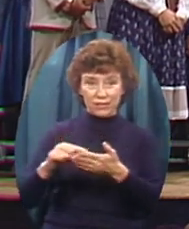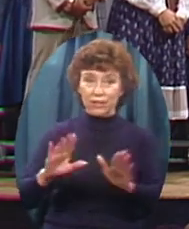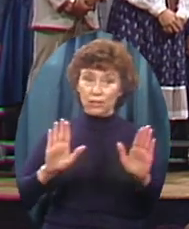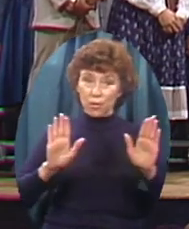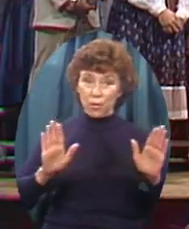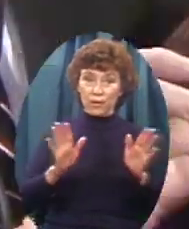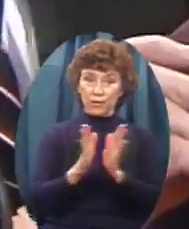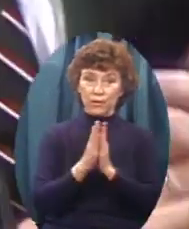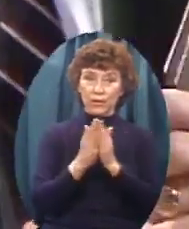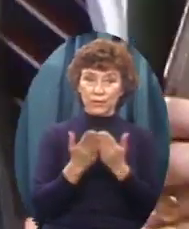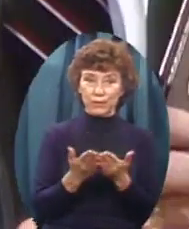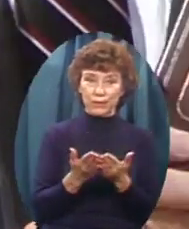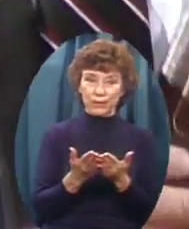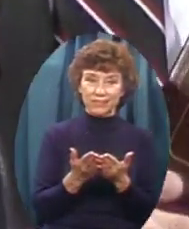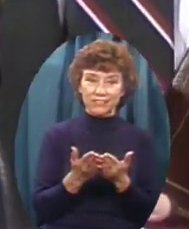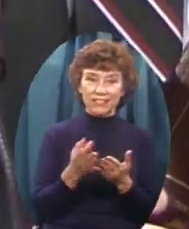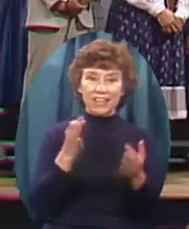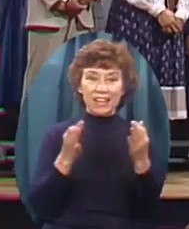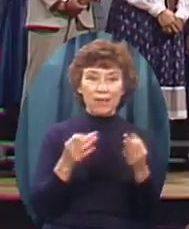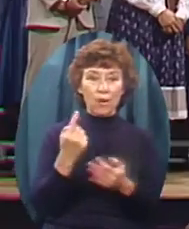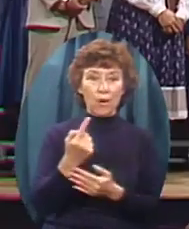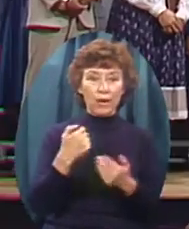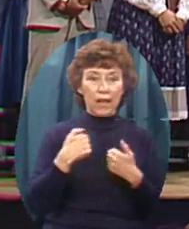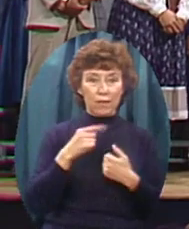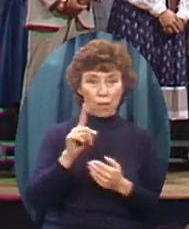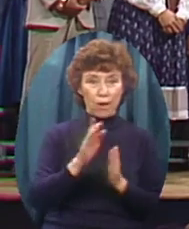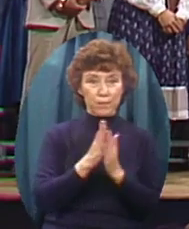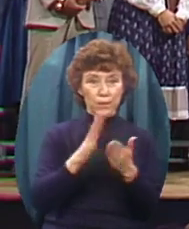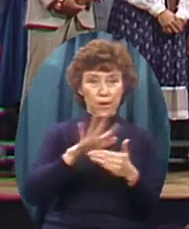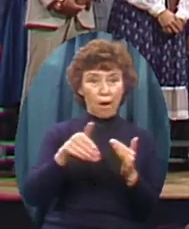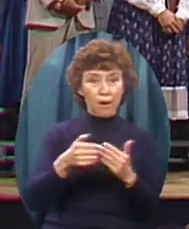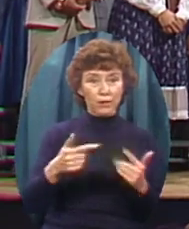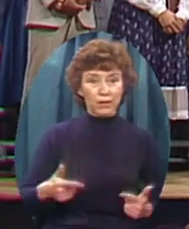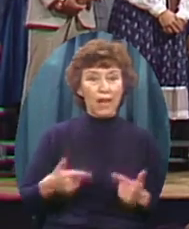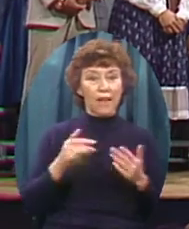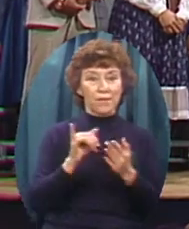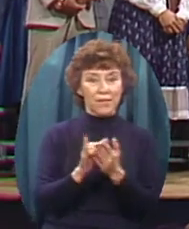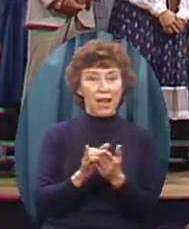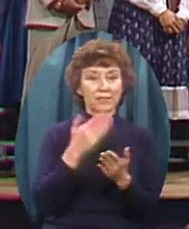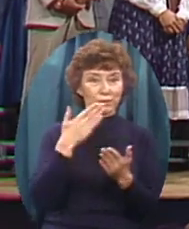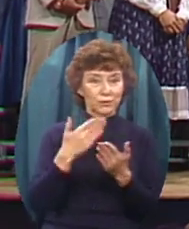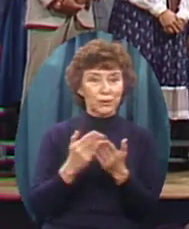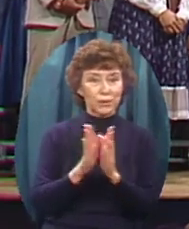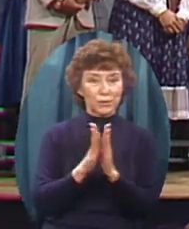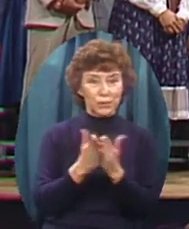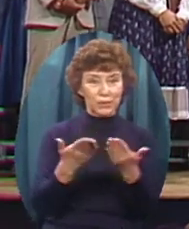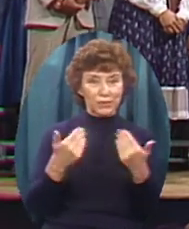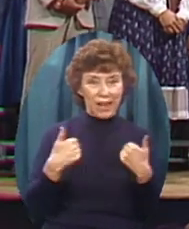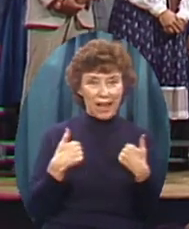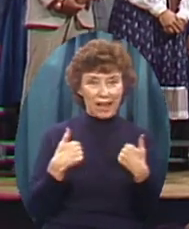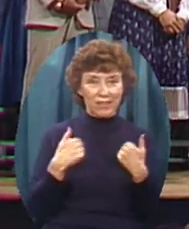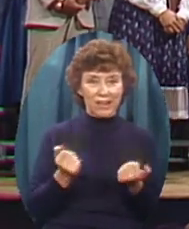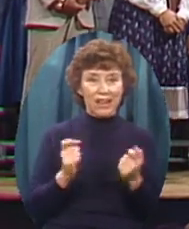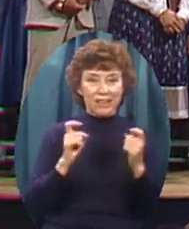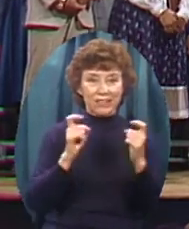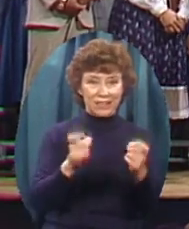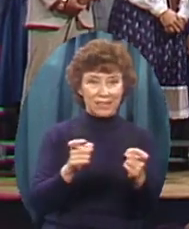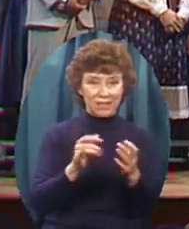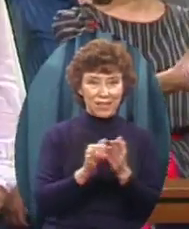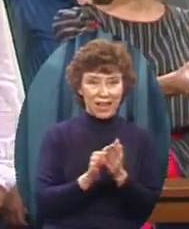have one book The rest of your life kids This would be it And I think I'll give that one To our little business major